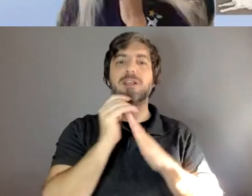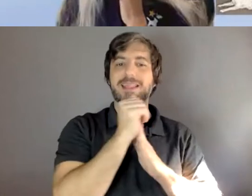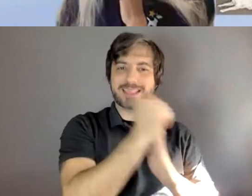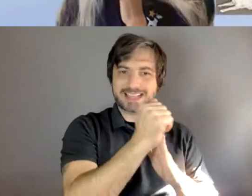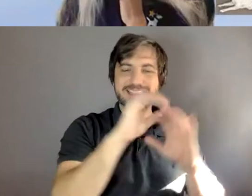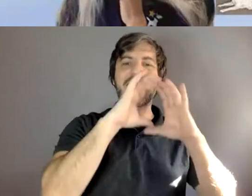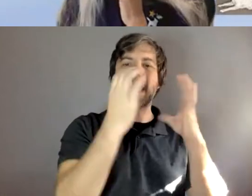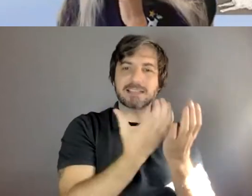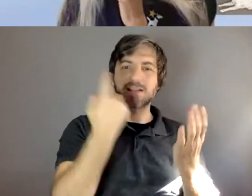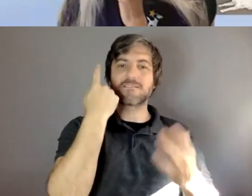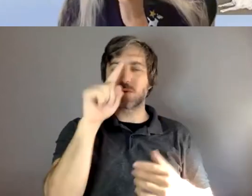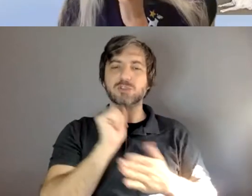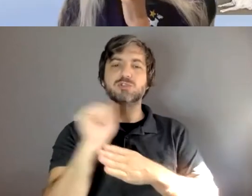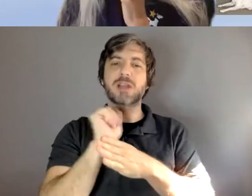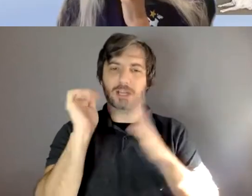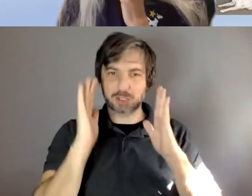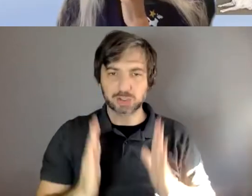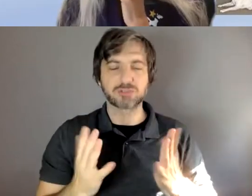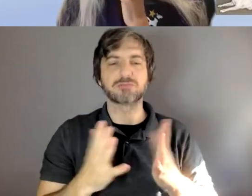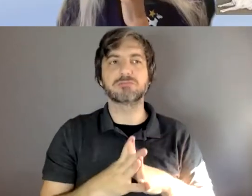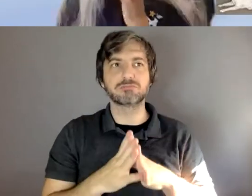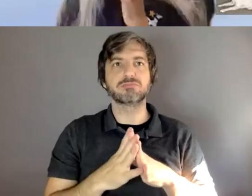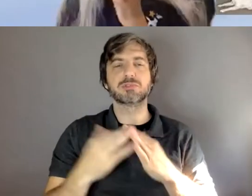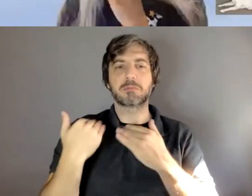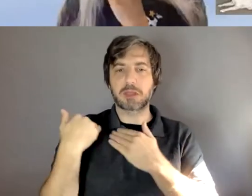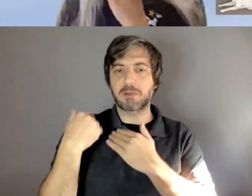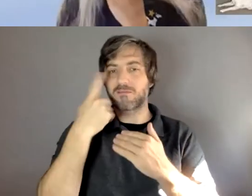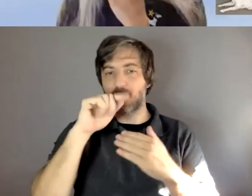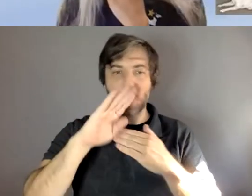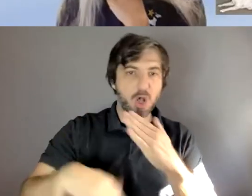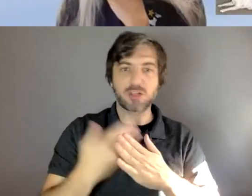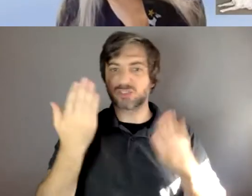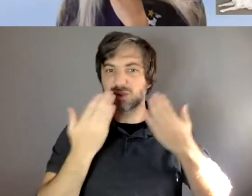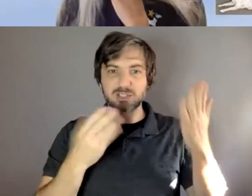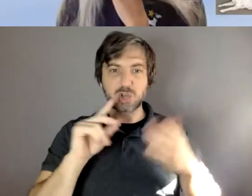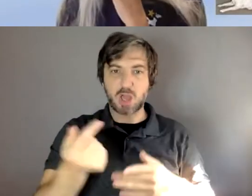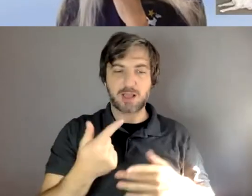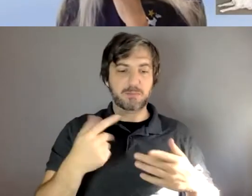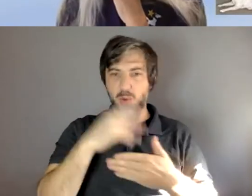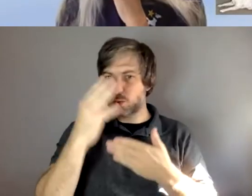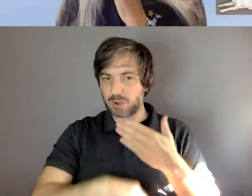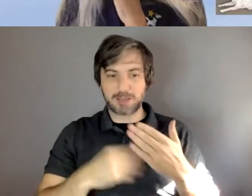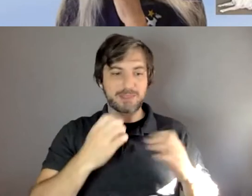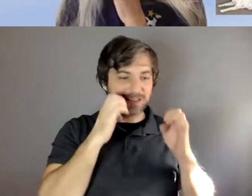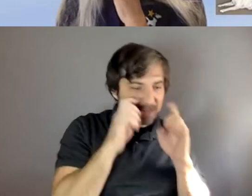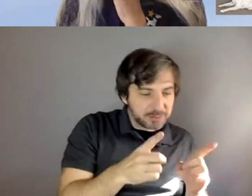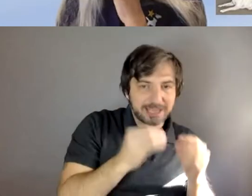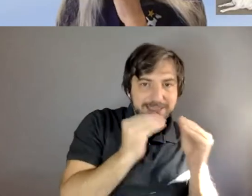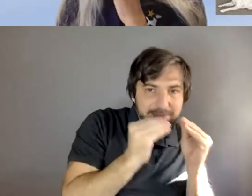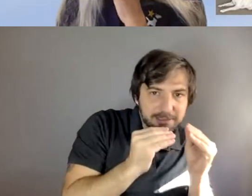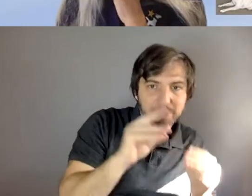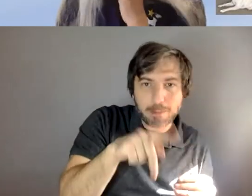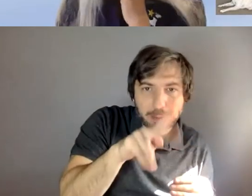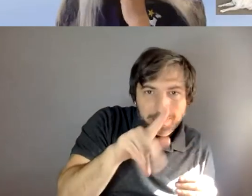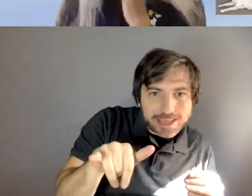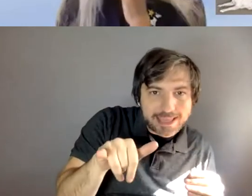trainers she's responsible for all aspects of the service dog program from selecting and educating puppies through their eventual placement as a